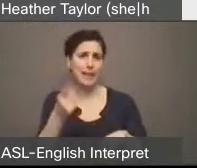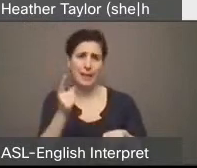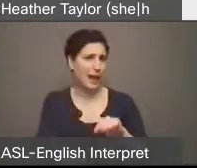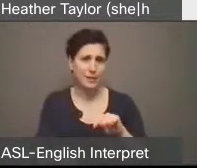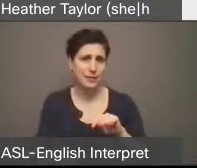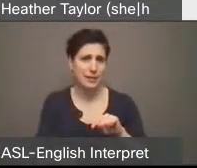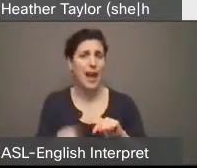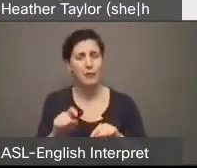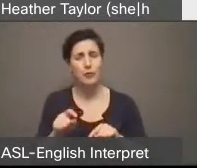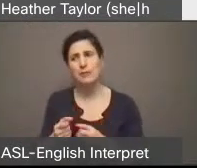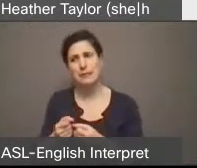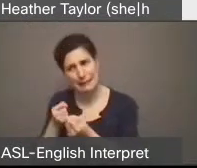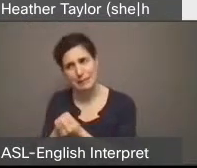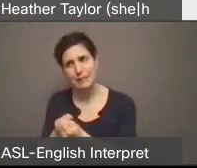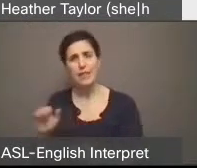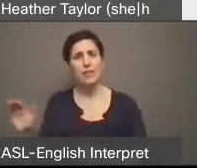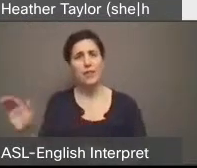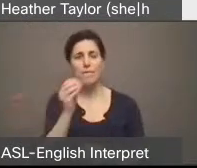are facing right now.